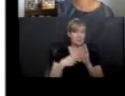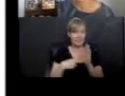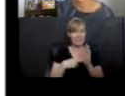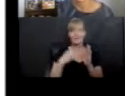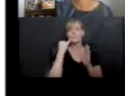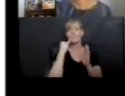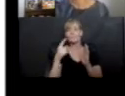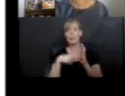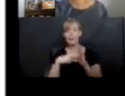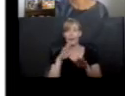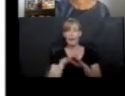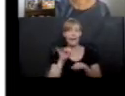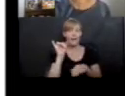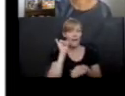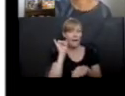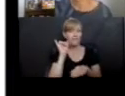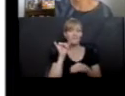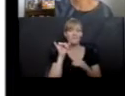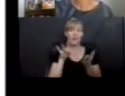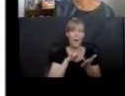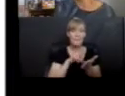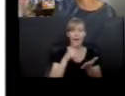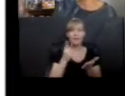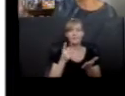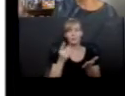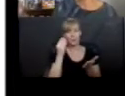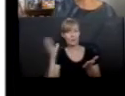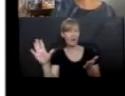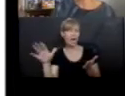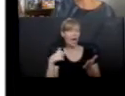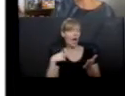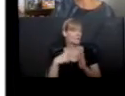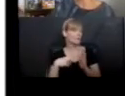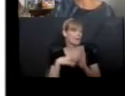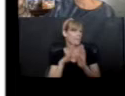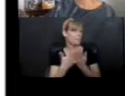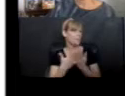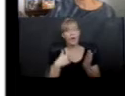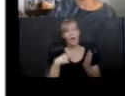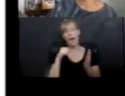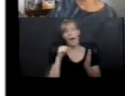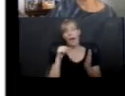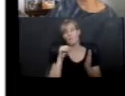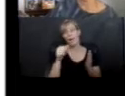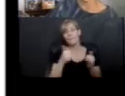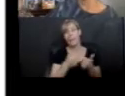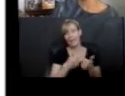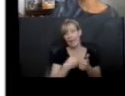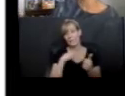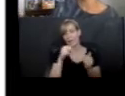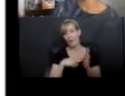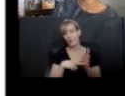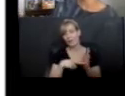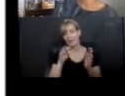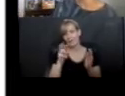or your phone or your other device, maybe saying to them, I'm reading a book, I'm not reading the news or I'm not playing a game, right? I'm